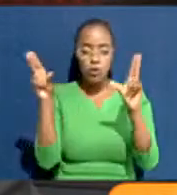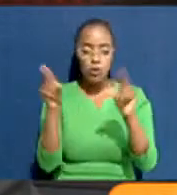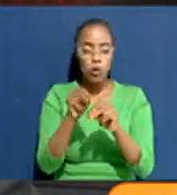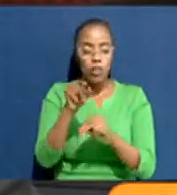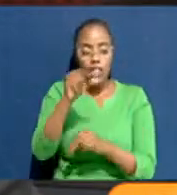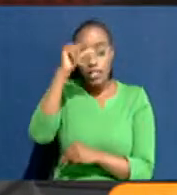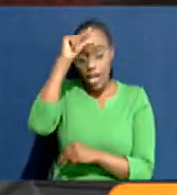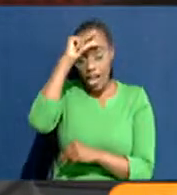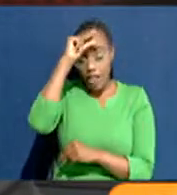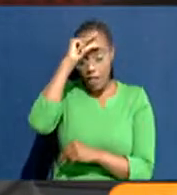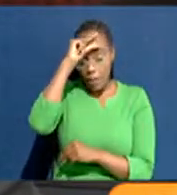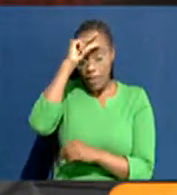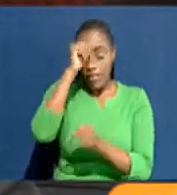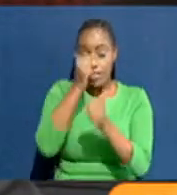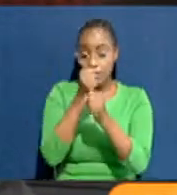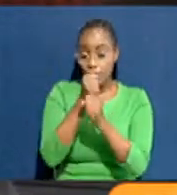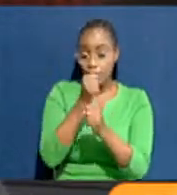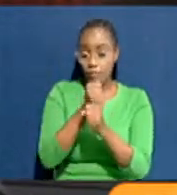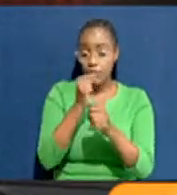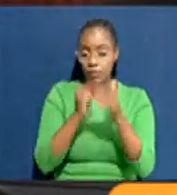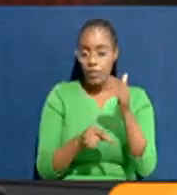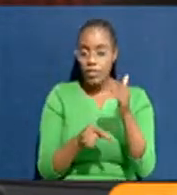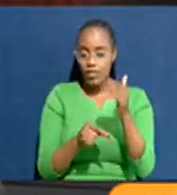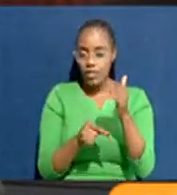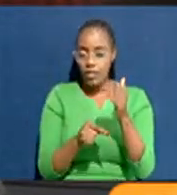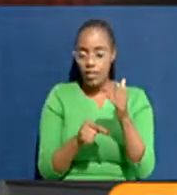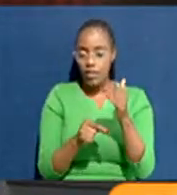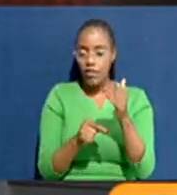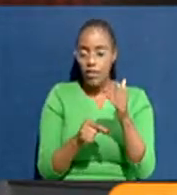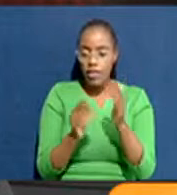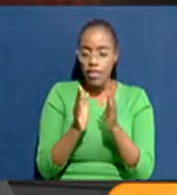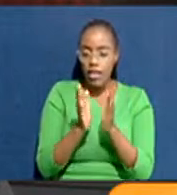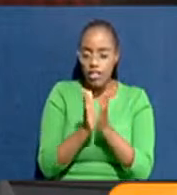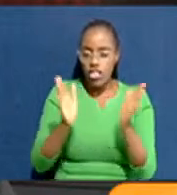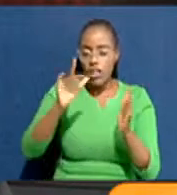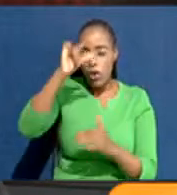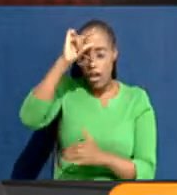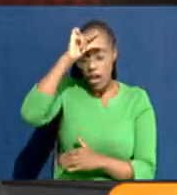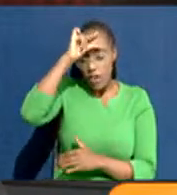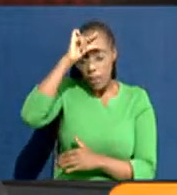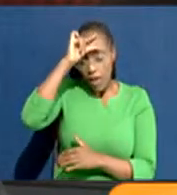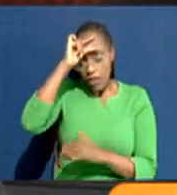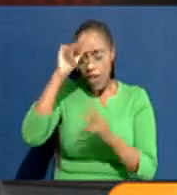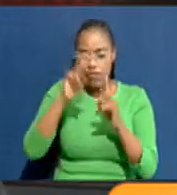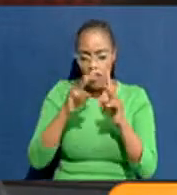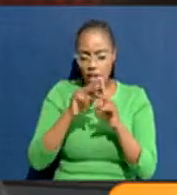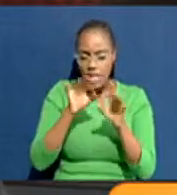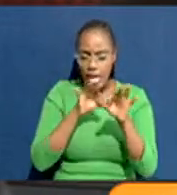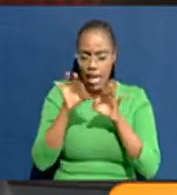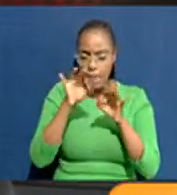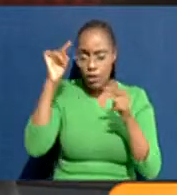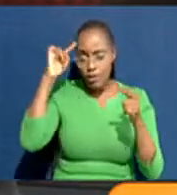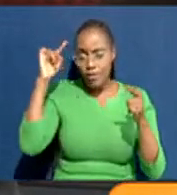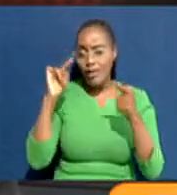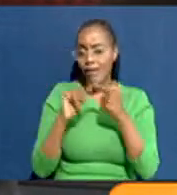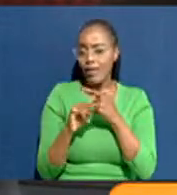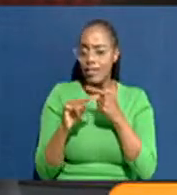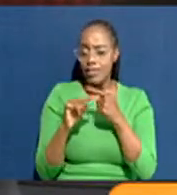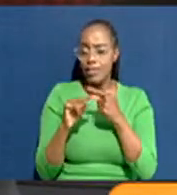government did actually, the Uru government, a very elaborate study by